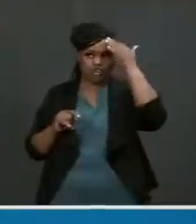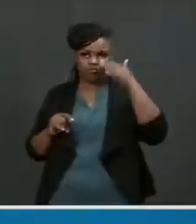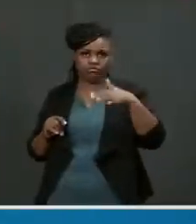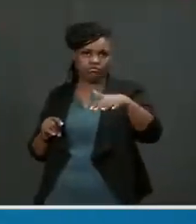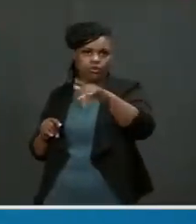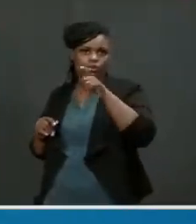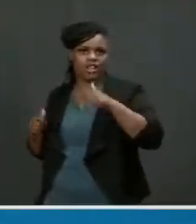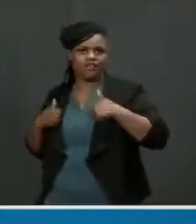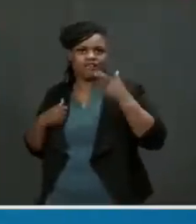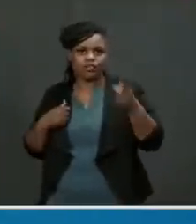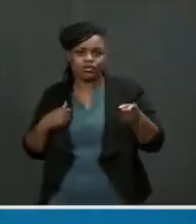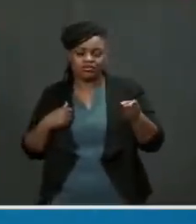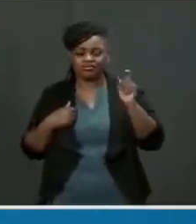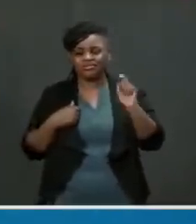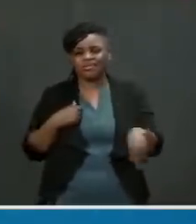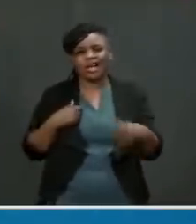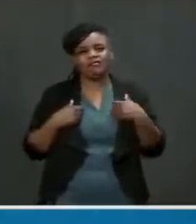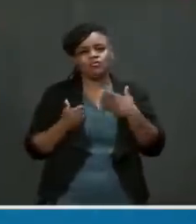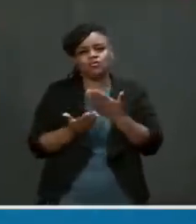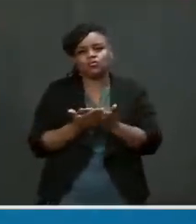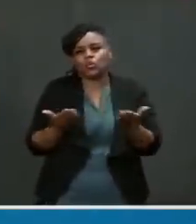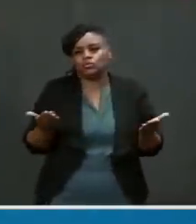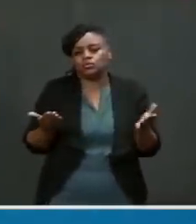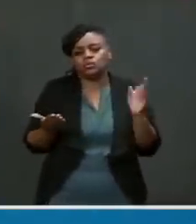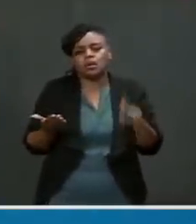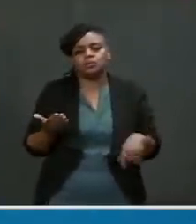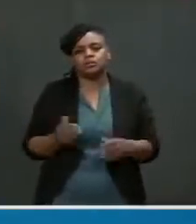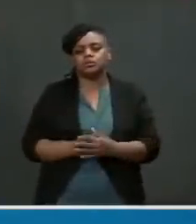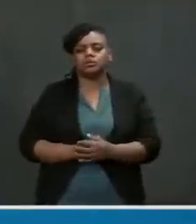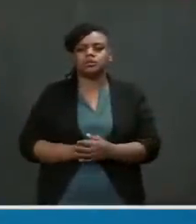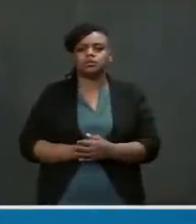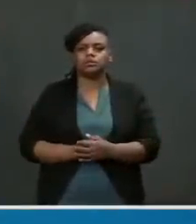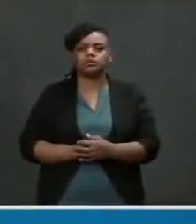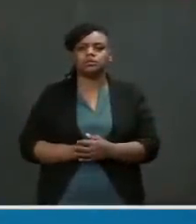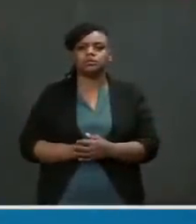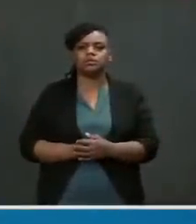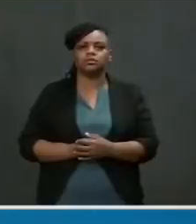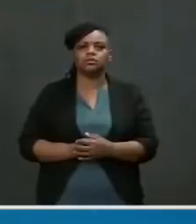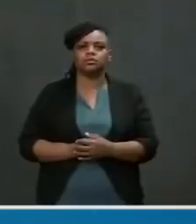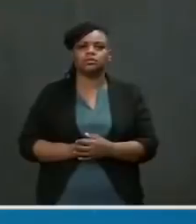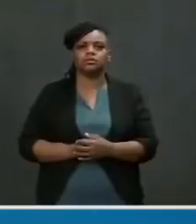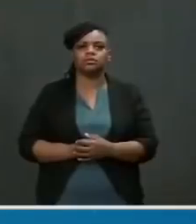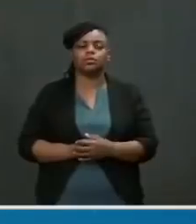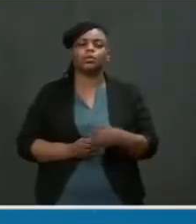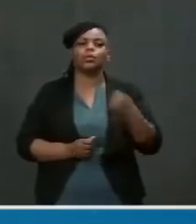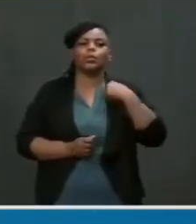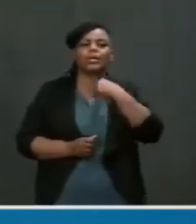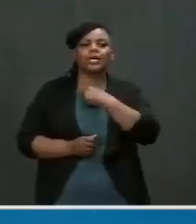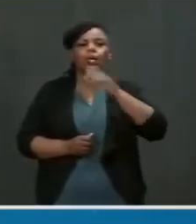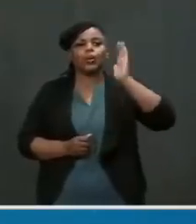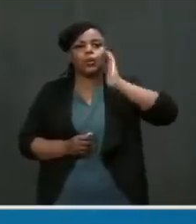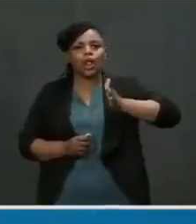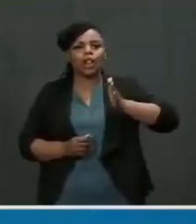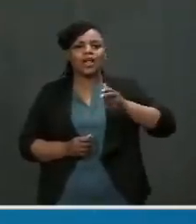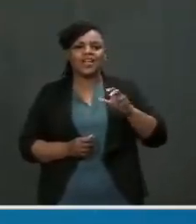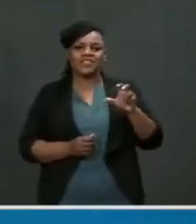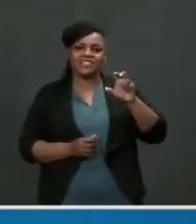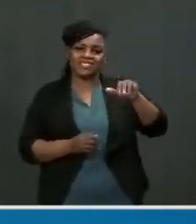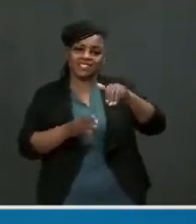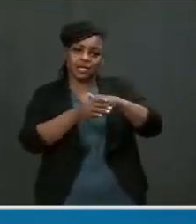But the American Jobs Plan is about saying we are going to invest in America's future.